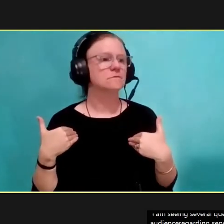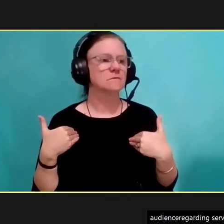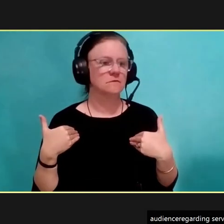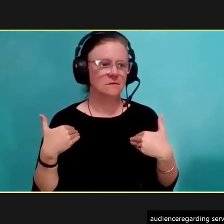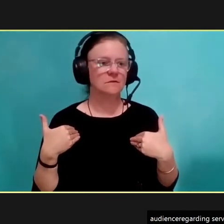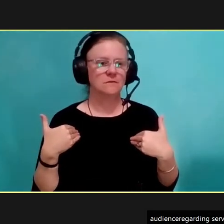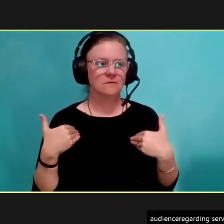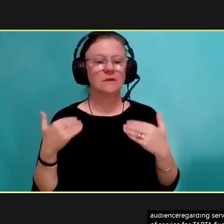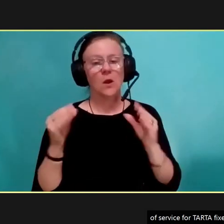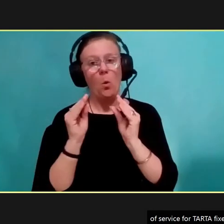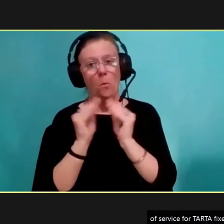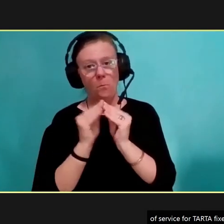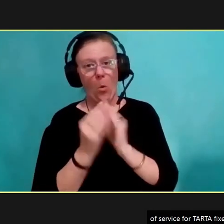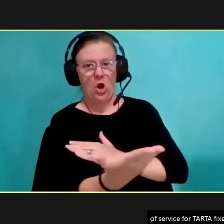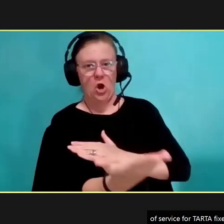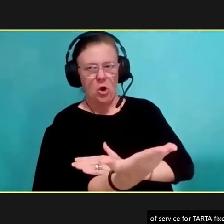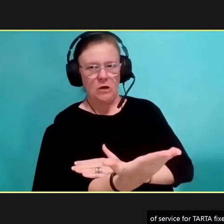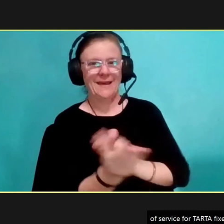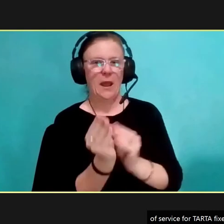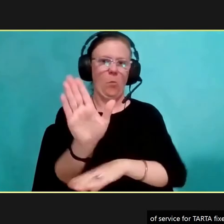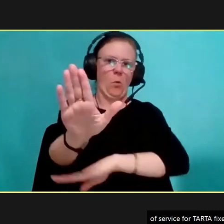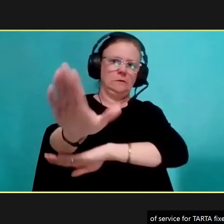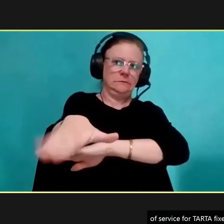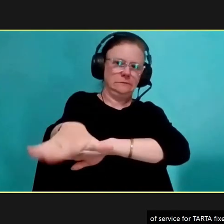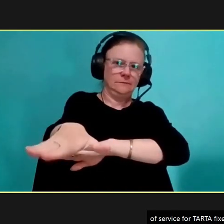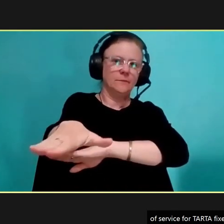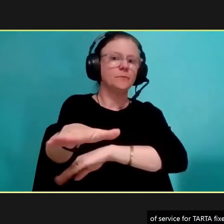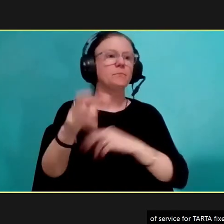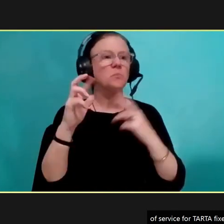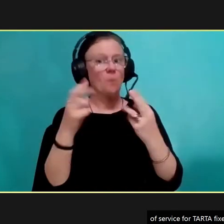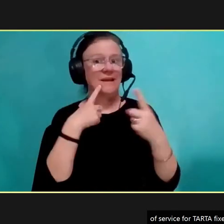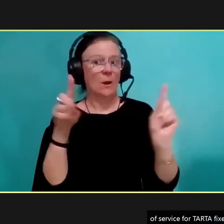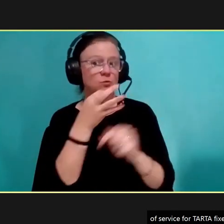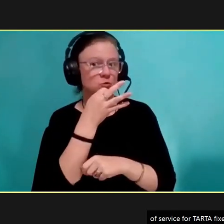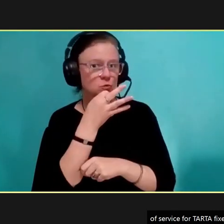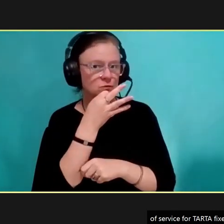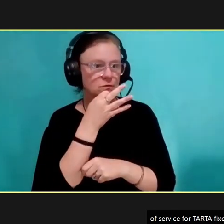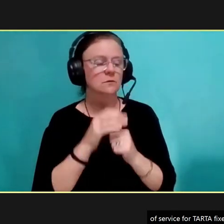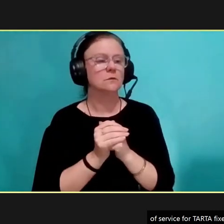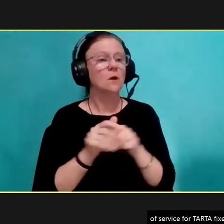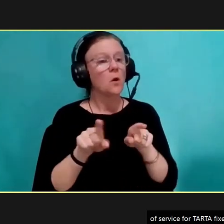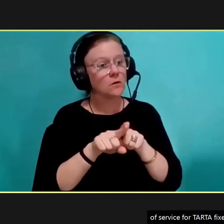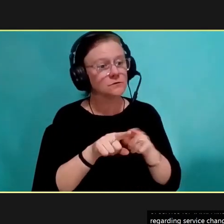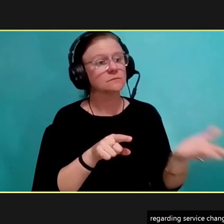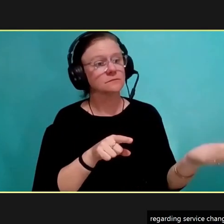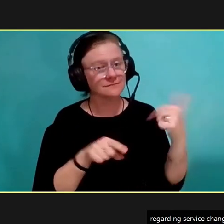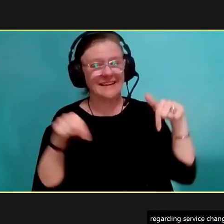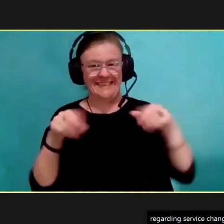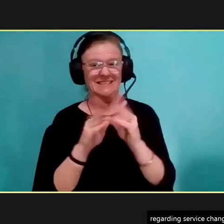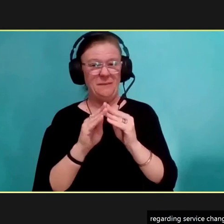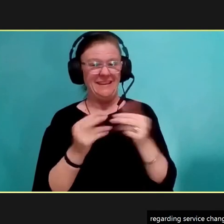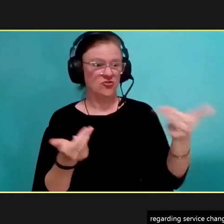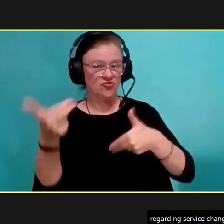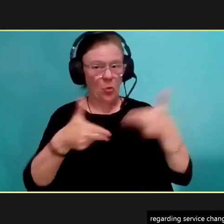earlier and later runs. We will be announcing those details very soon. We also encourage the community to join us in these meetings